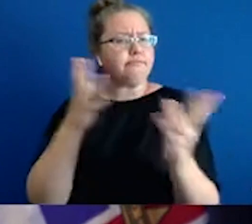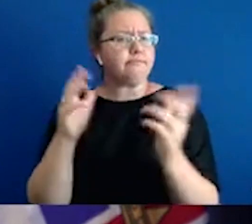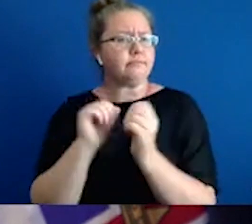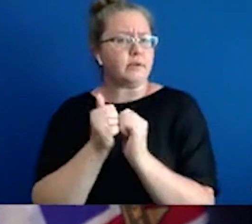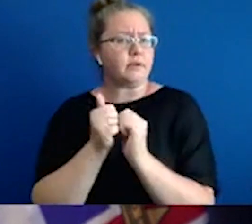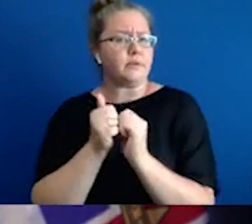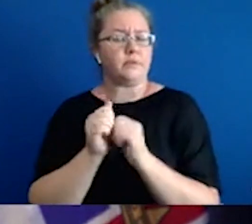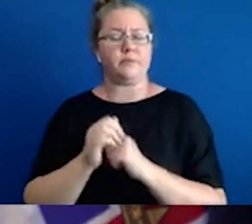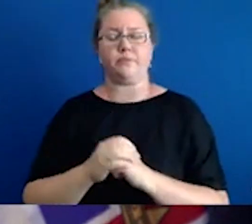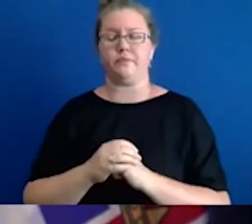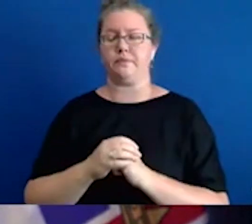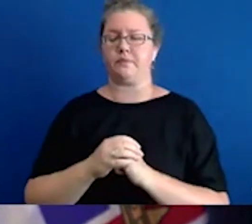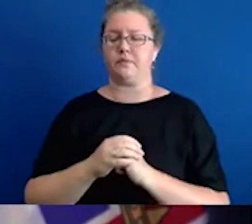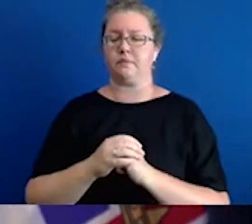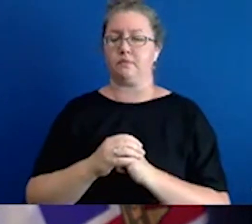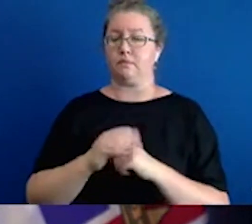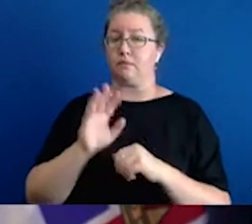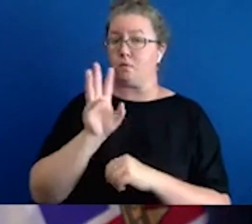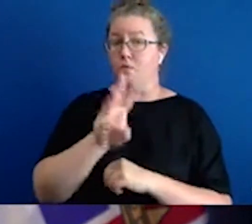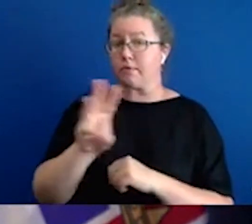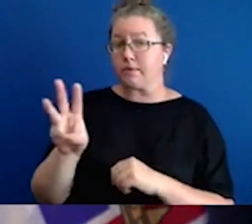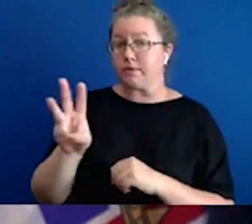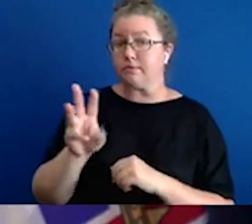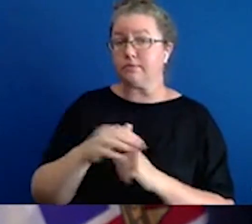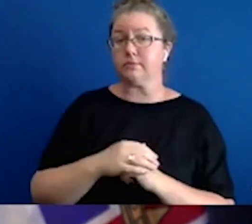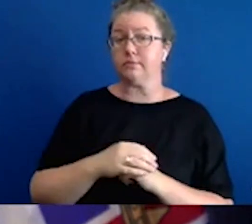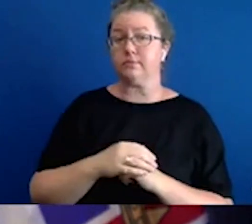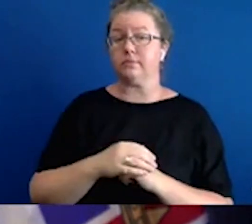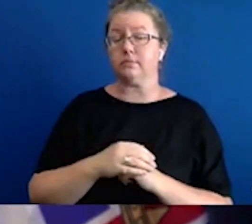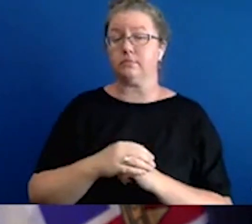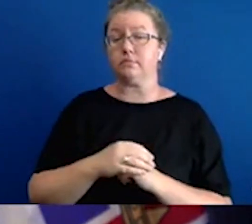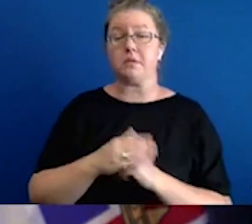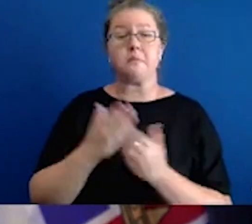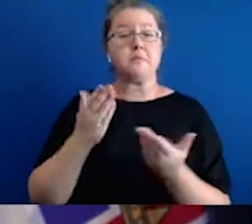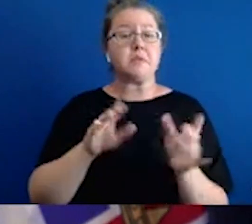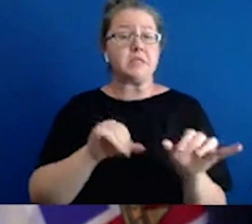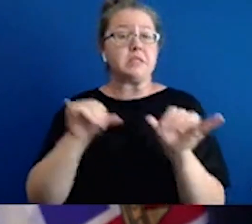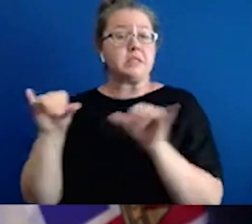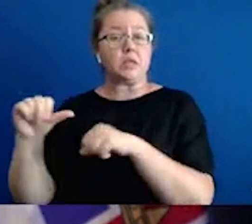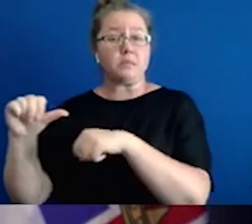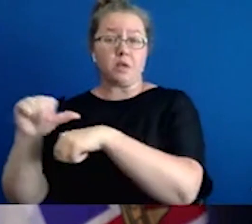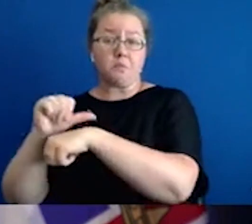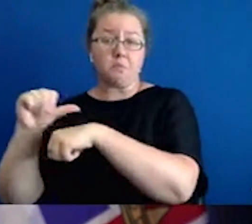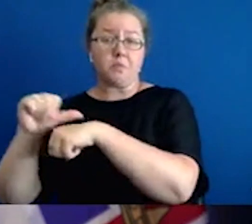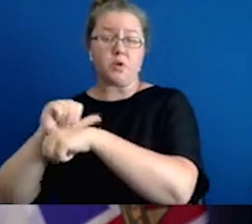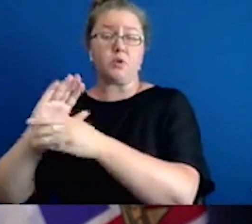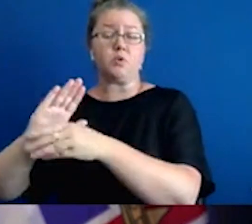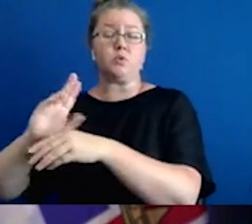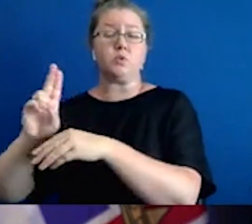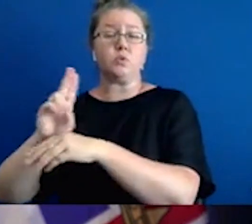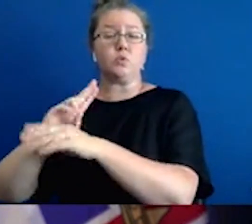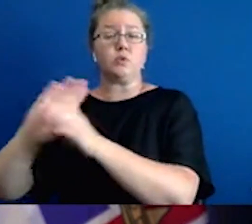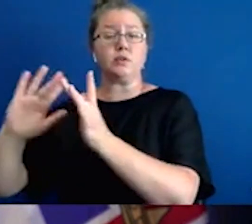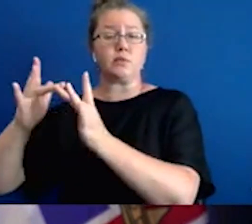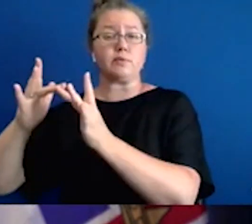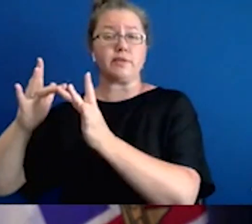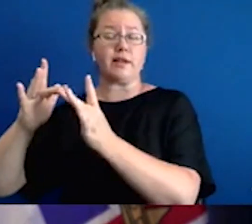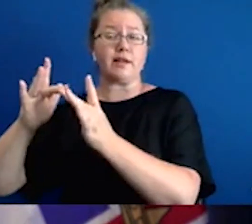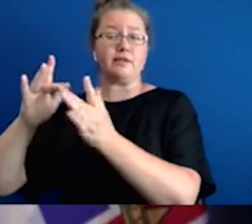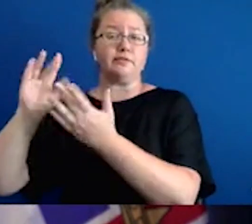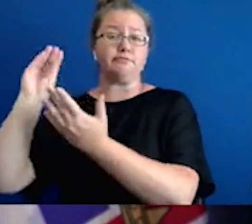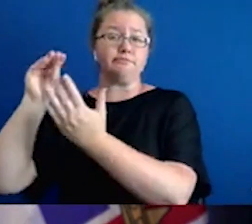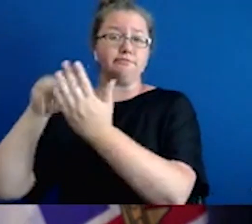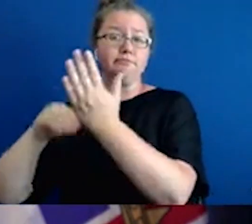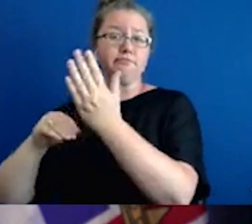Is that notified on a website? Is British Columbia considering doing something like Alberta does and tracking school